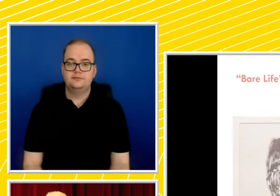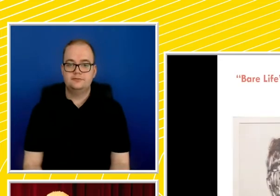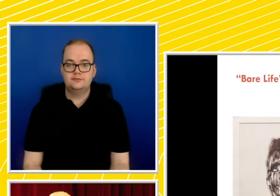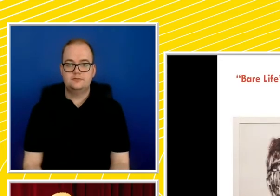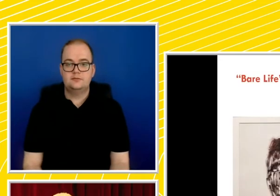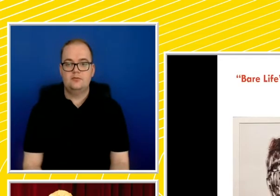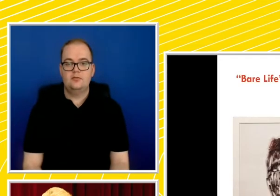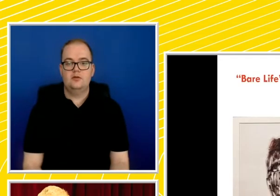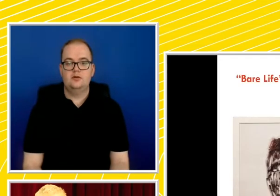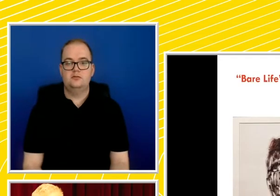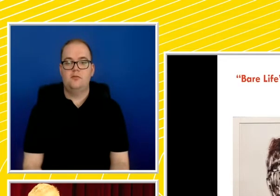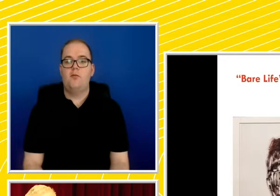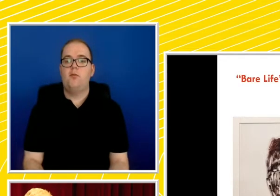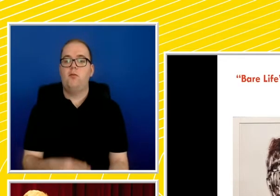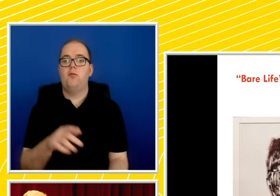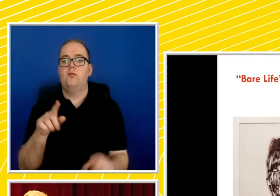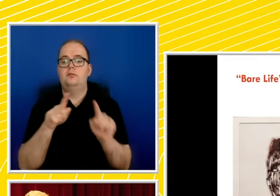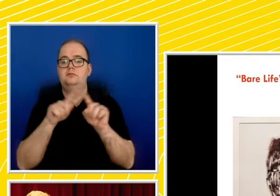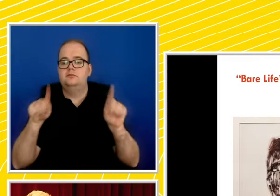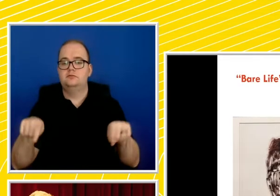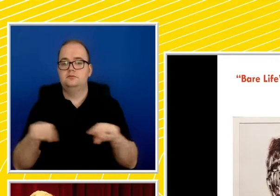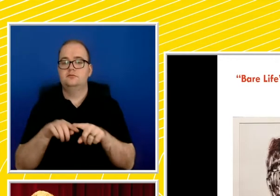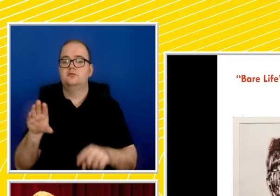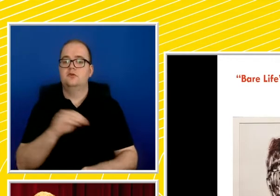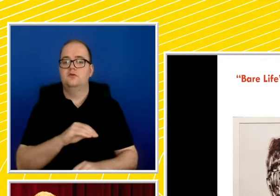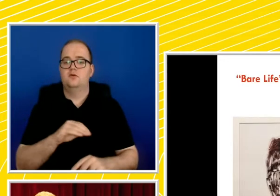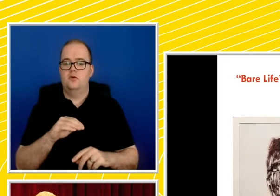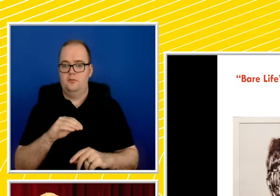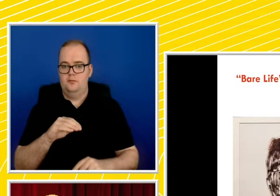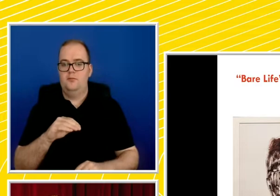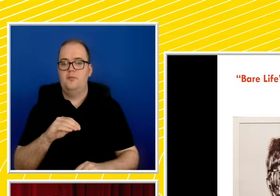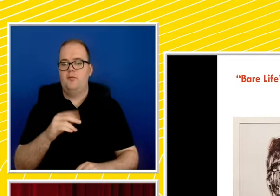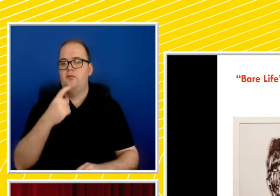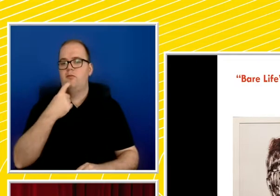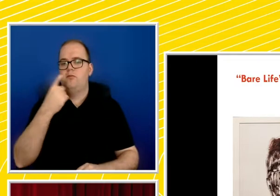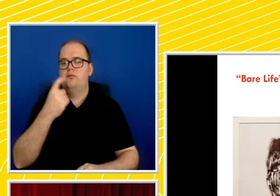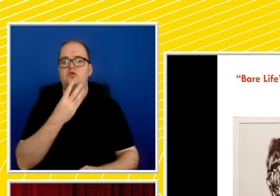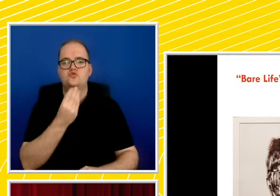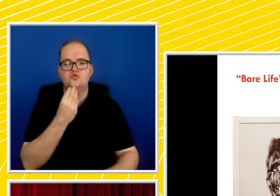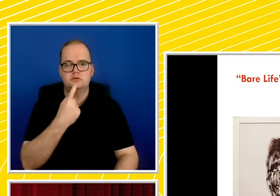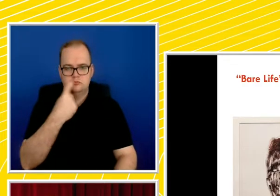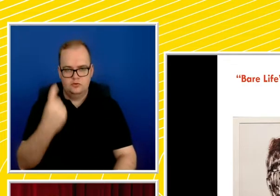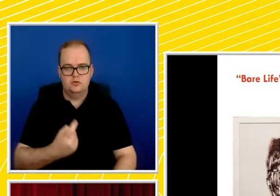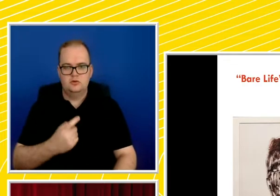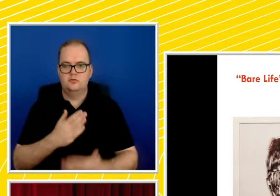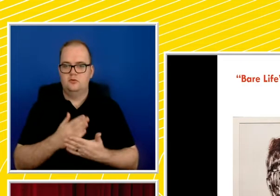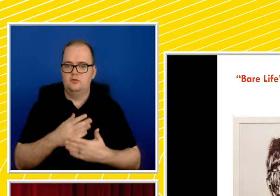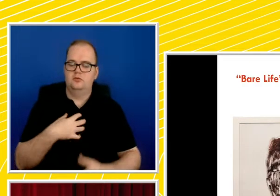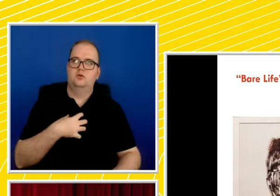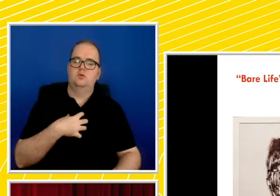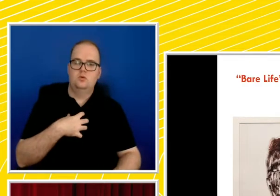These images from the Sydney Nolan exhibition at the Sydney Jewish Museum really spoke to me about this concept of